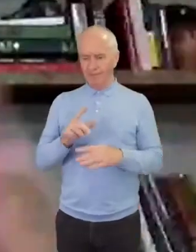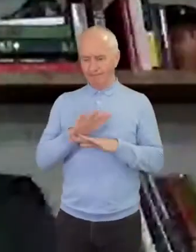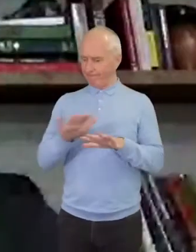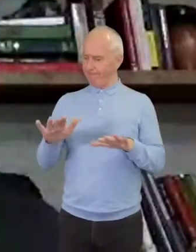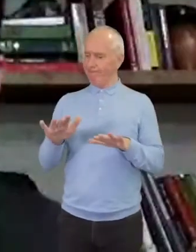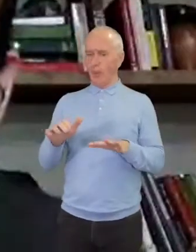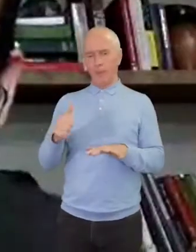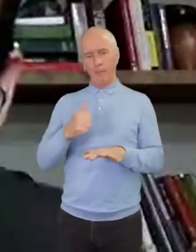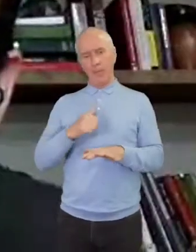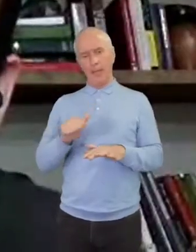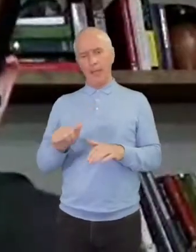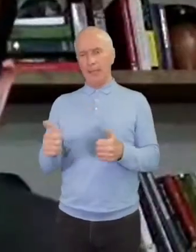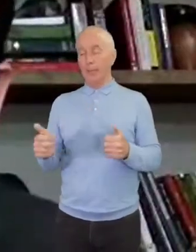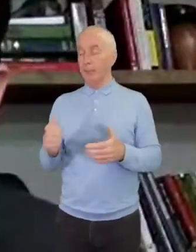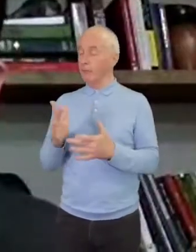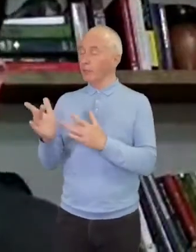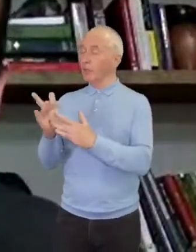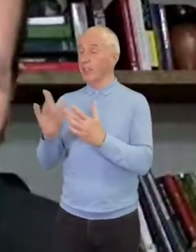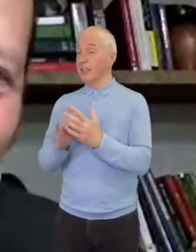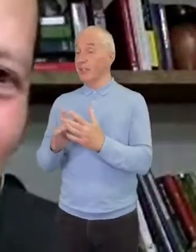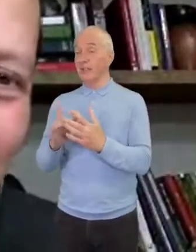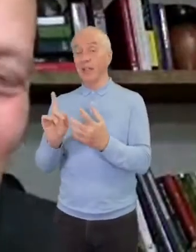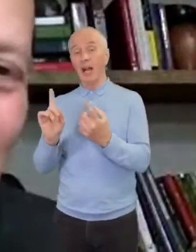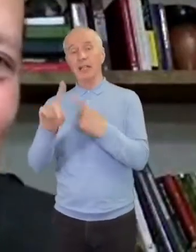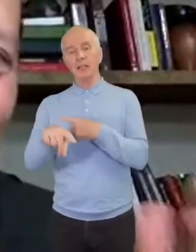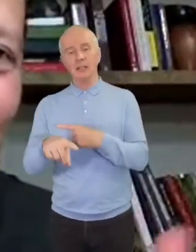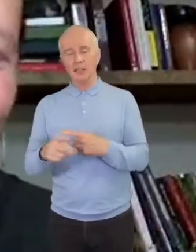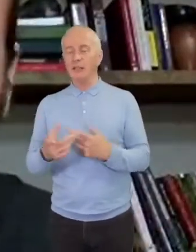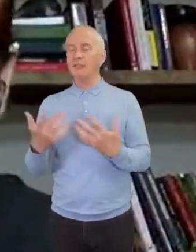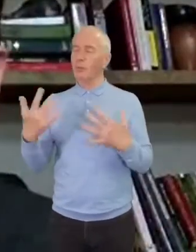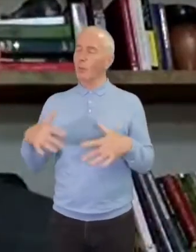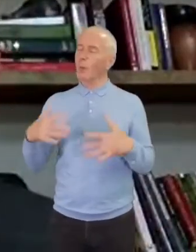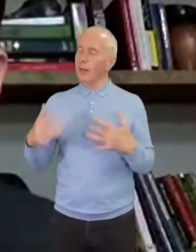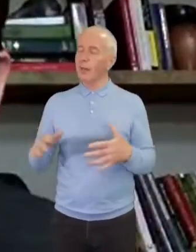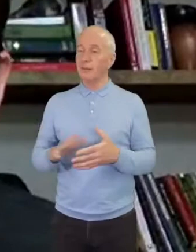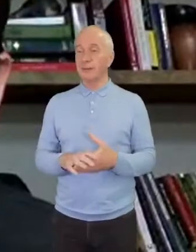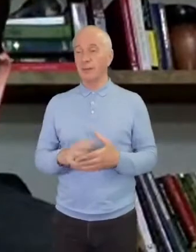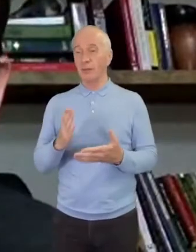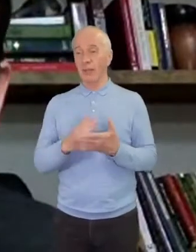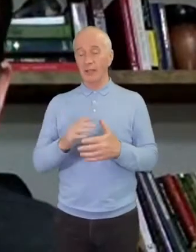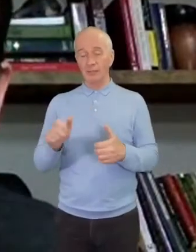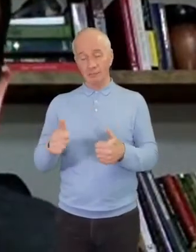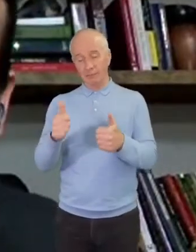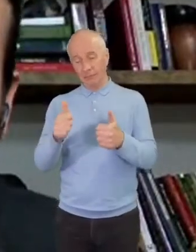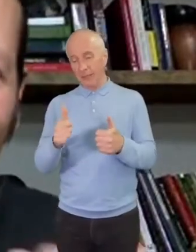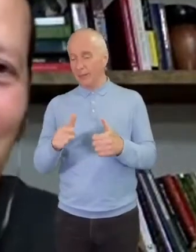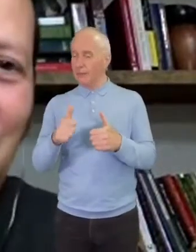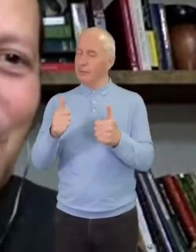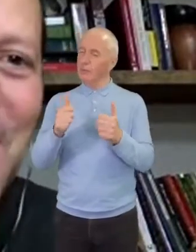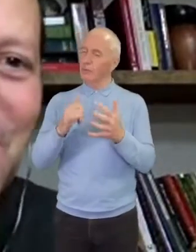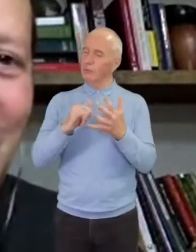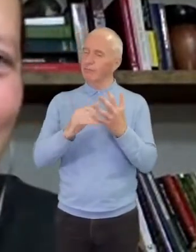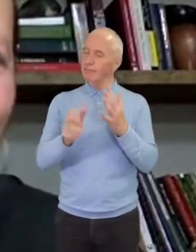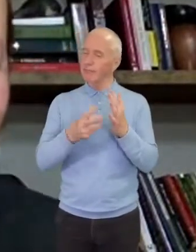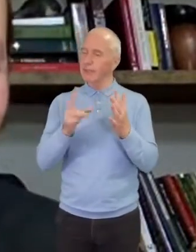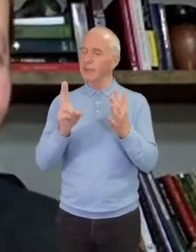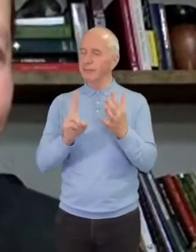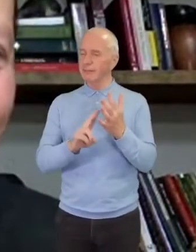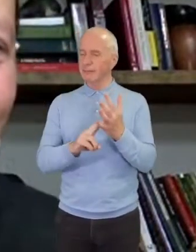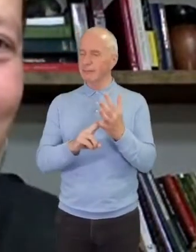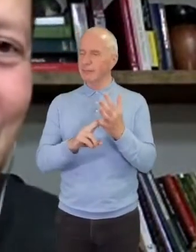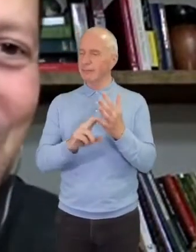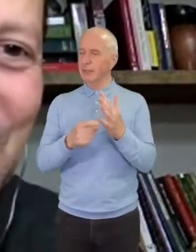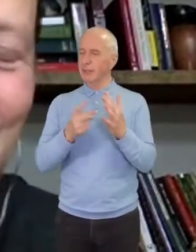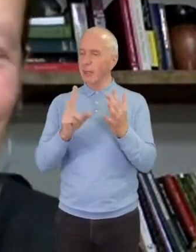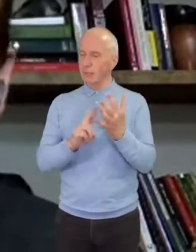answer is just brilliant, right? When he tells the story that we often know as the good Samaritan, but there's a few things that I want to